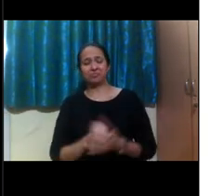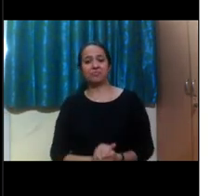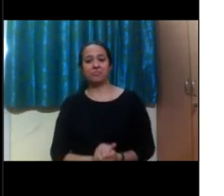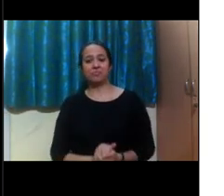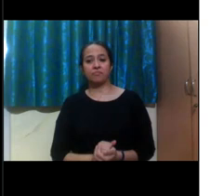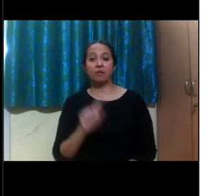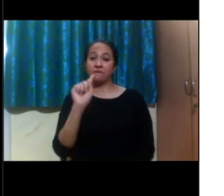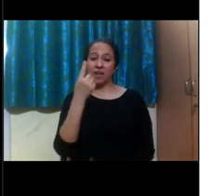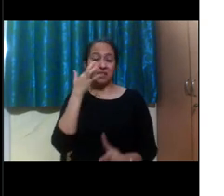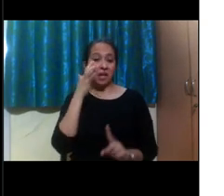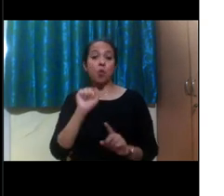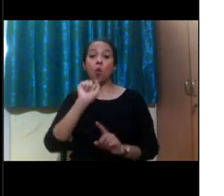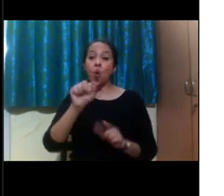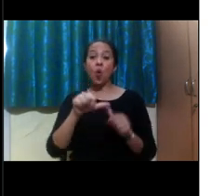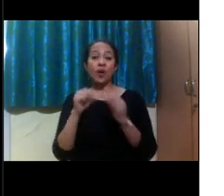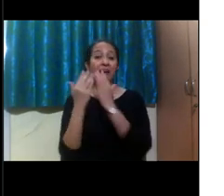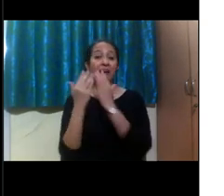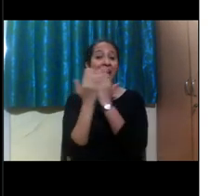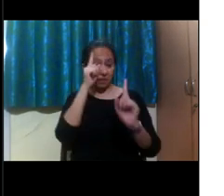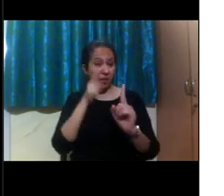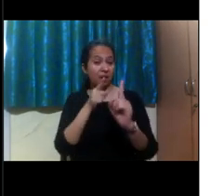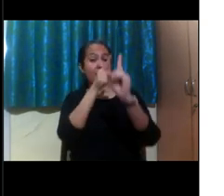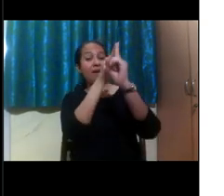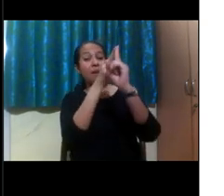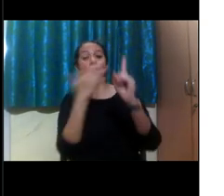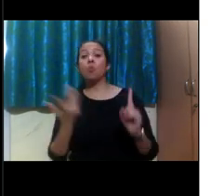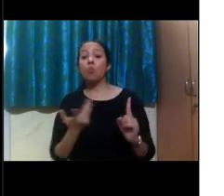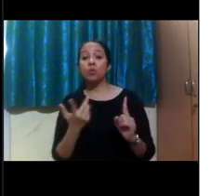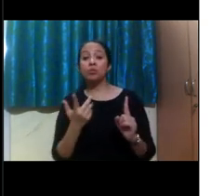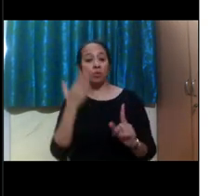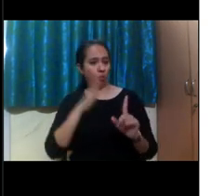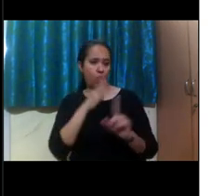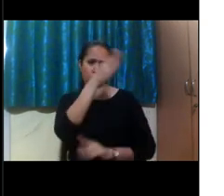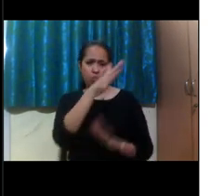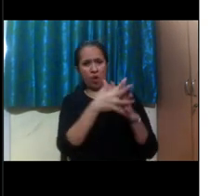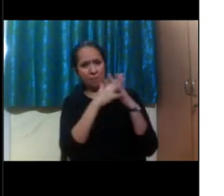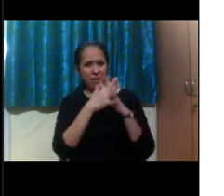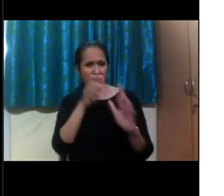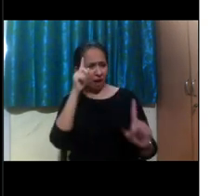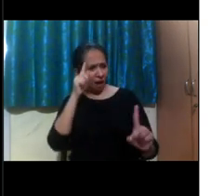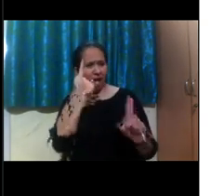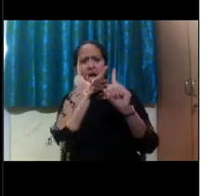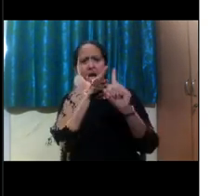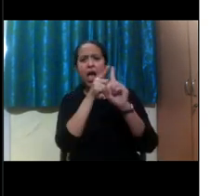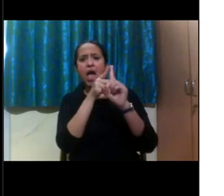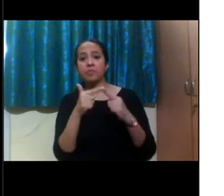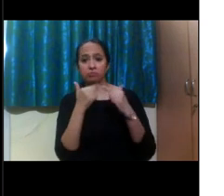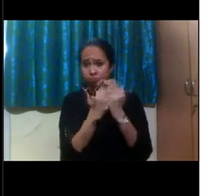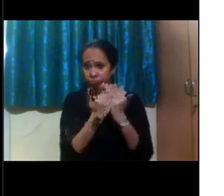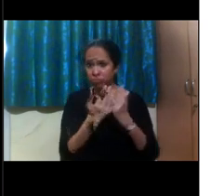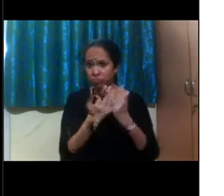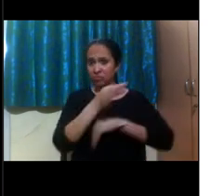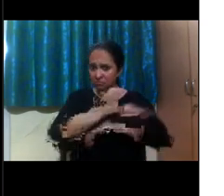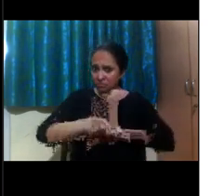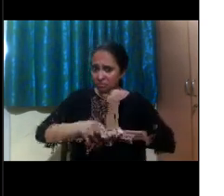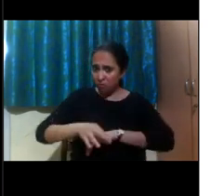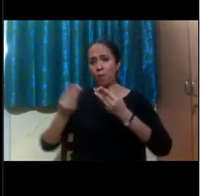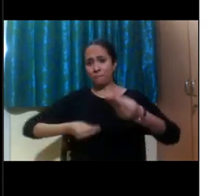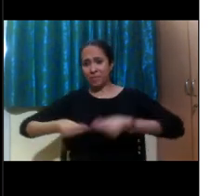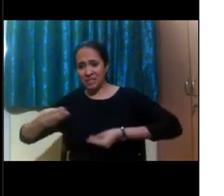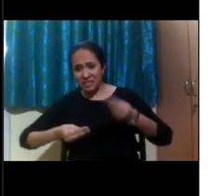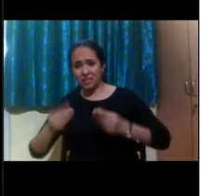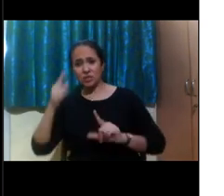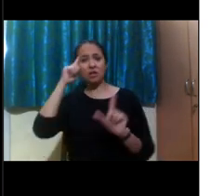first. What is your goal to study in the US? Is it mechanical engineering? Is it business? Is it